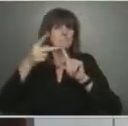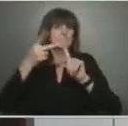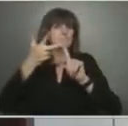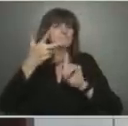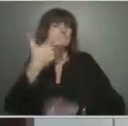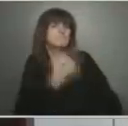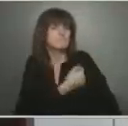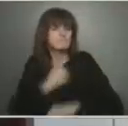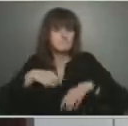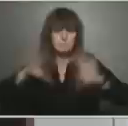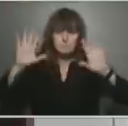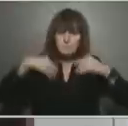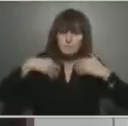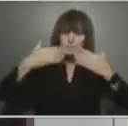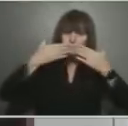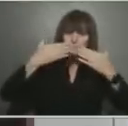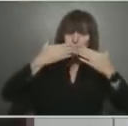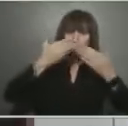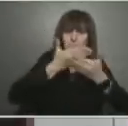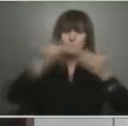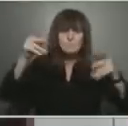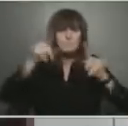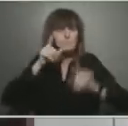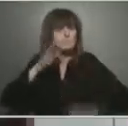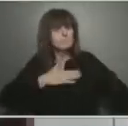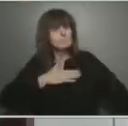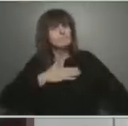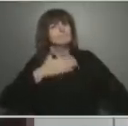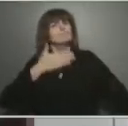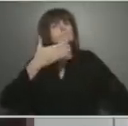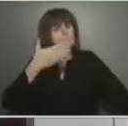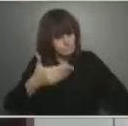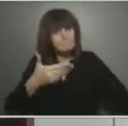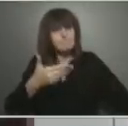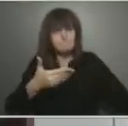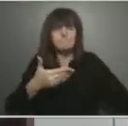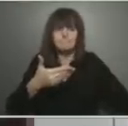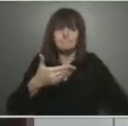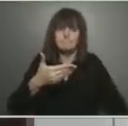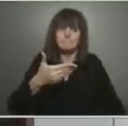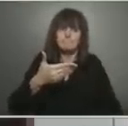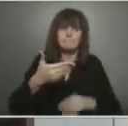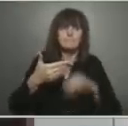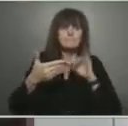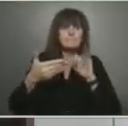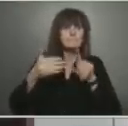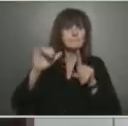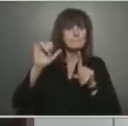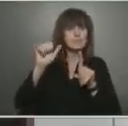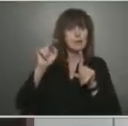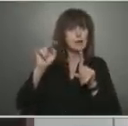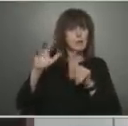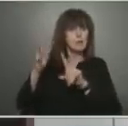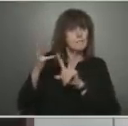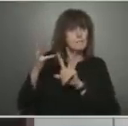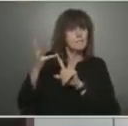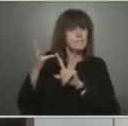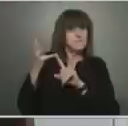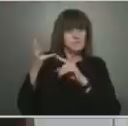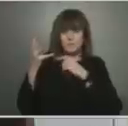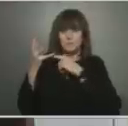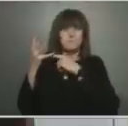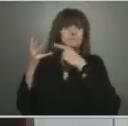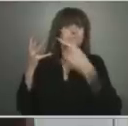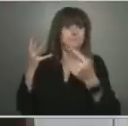get immunized since we started the modified stage two on January 5th. In the last three weeks alone, we have